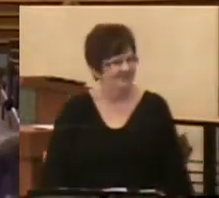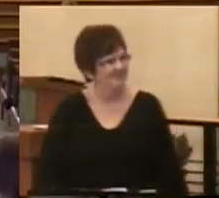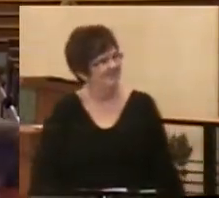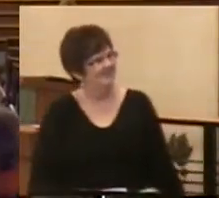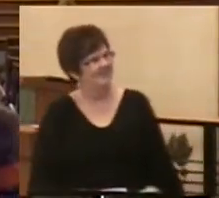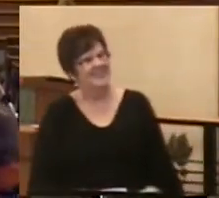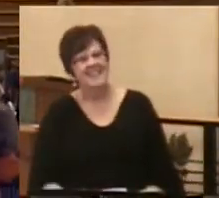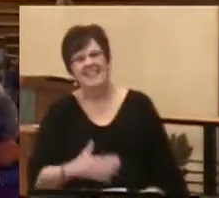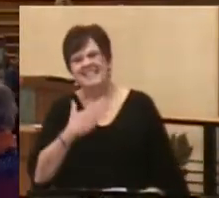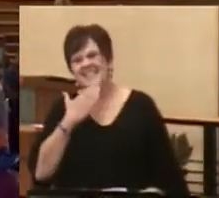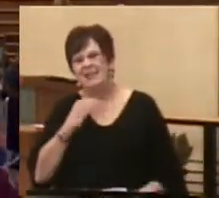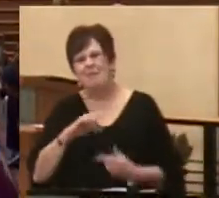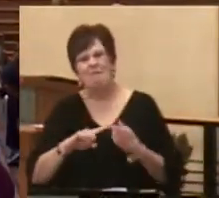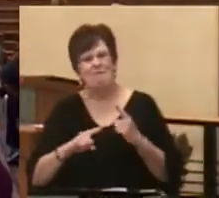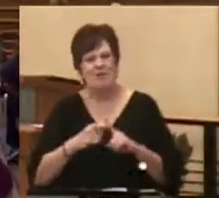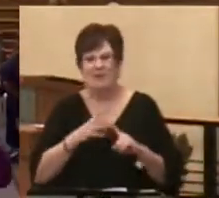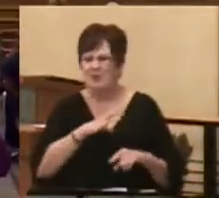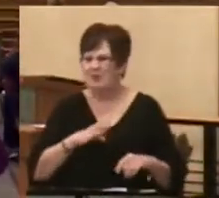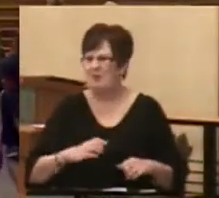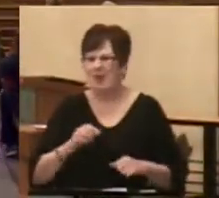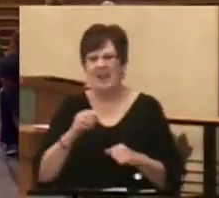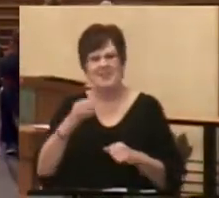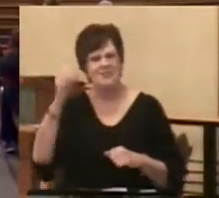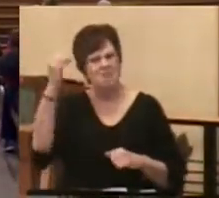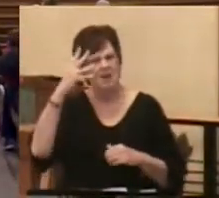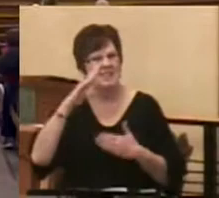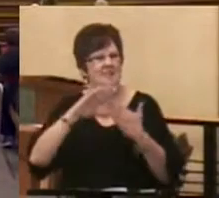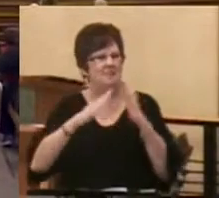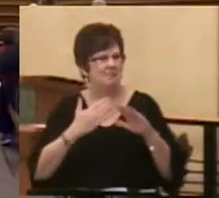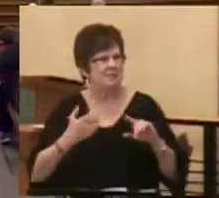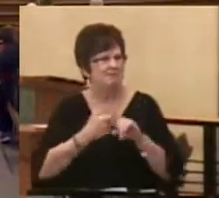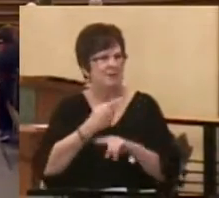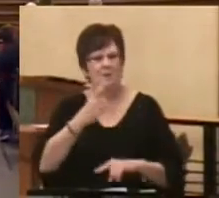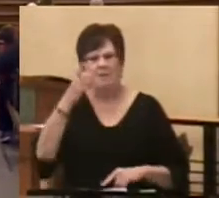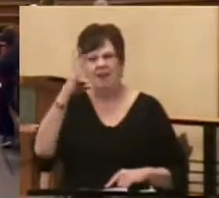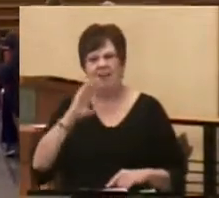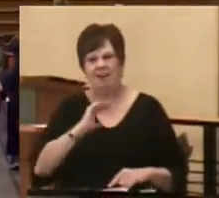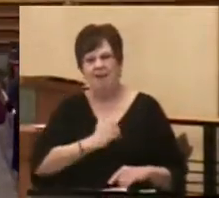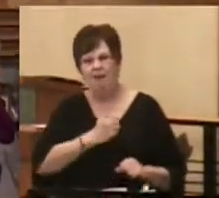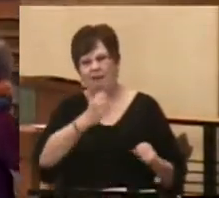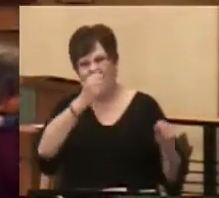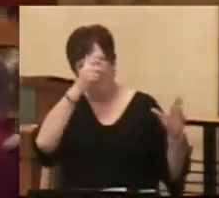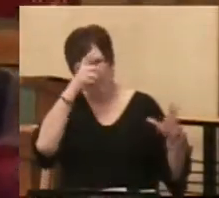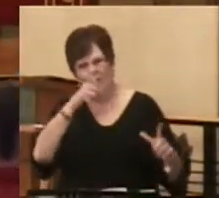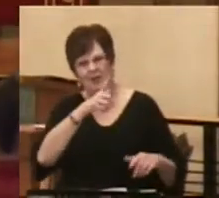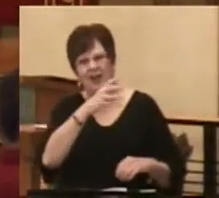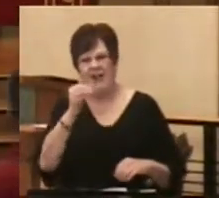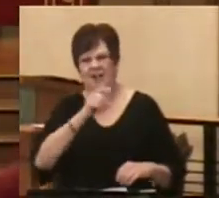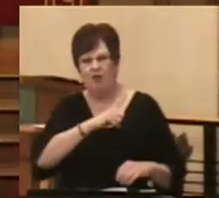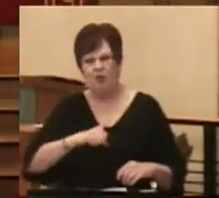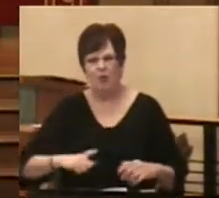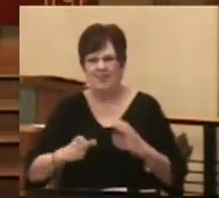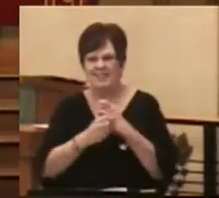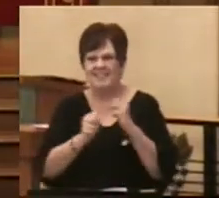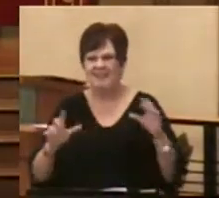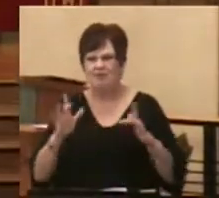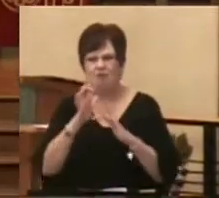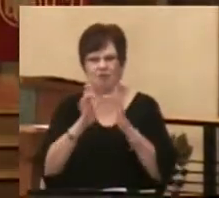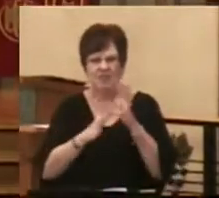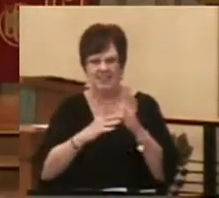Dear friends in Christ, grace to you and peace from God our Father and our Lord and Savior Jesus the Christ. Amen.